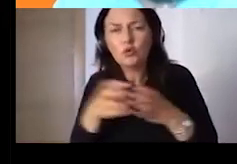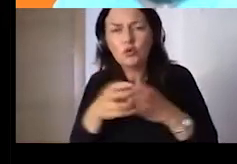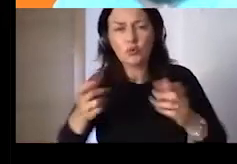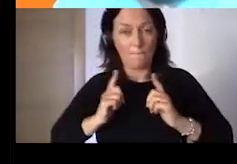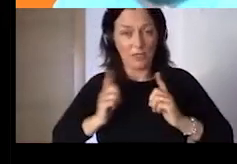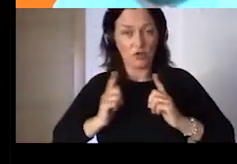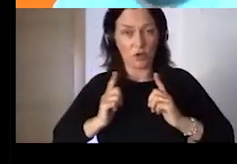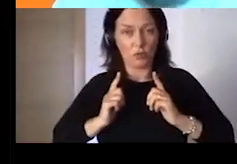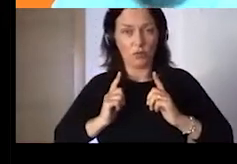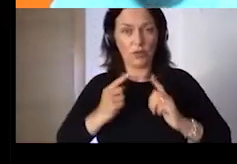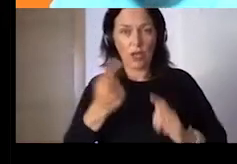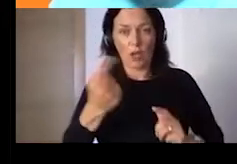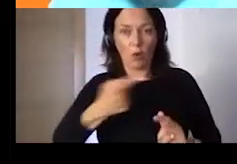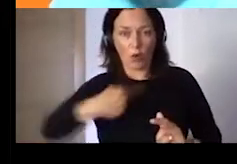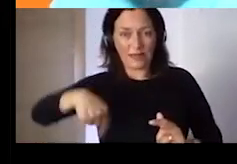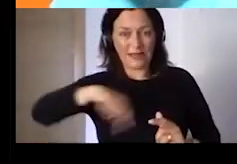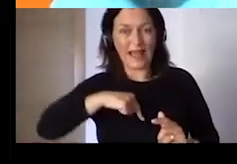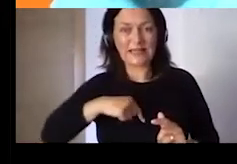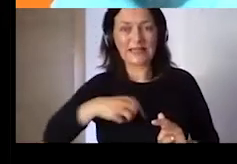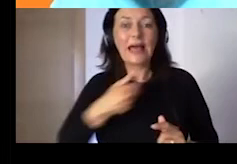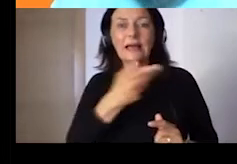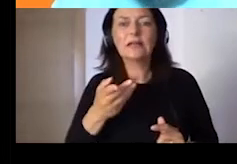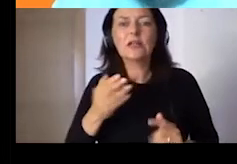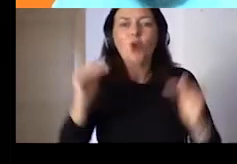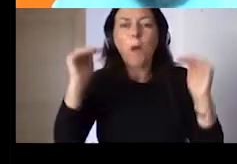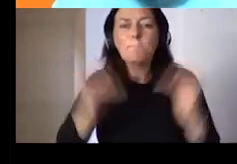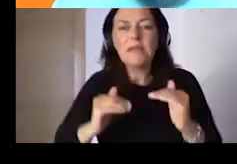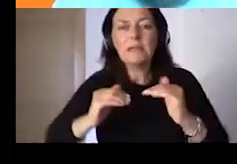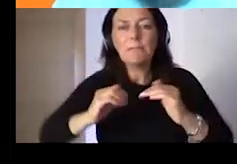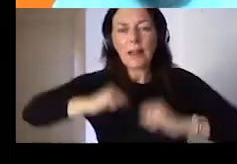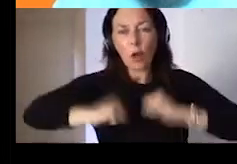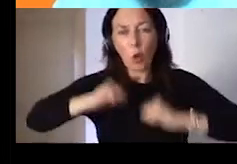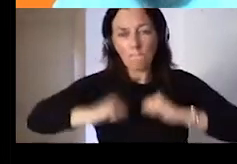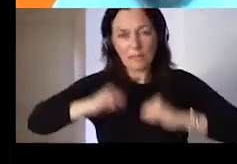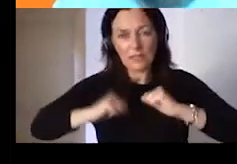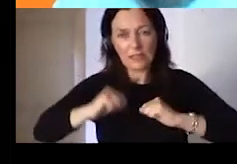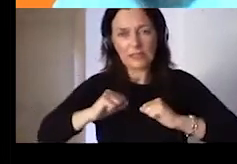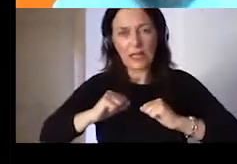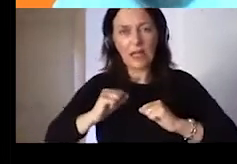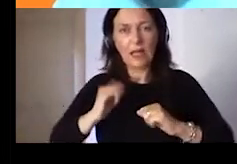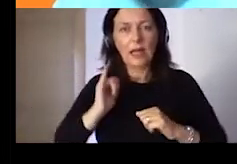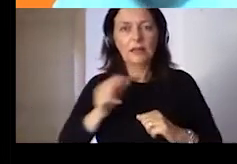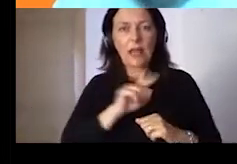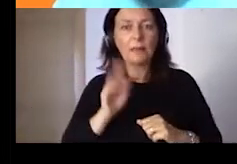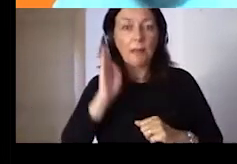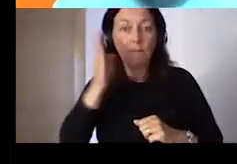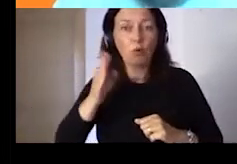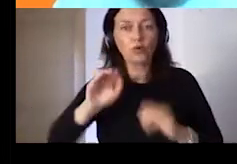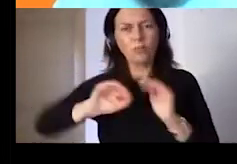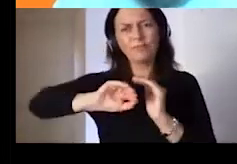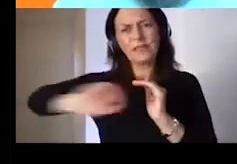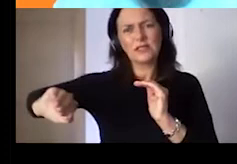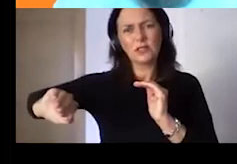excluded. Another topic that is very important to highlight is